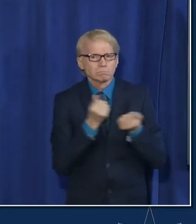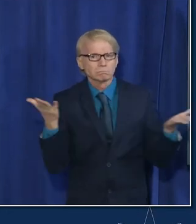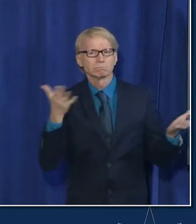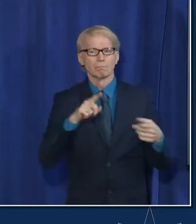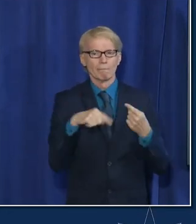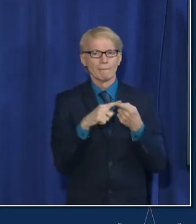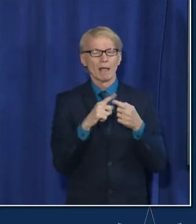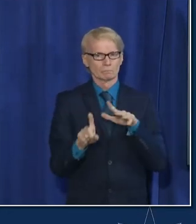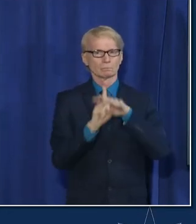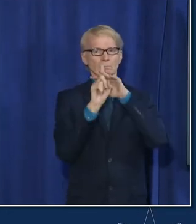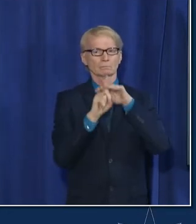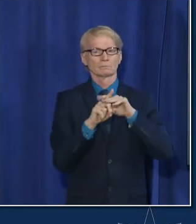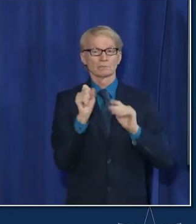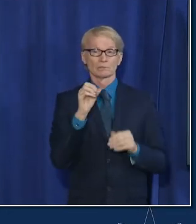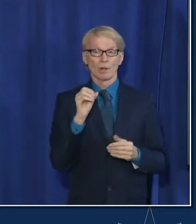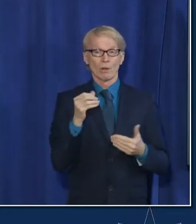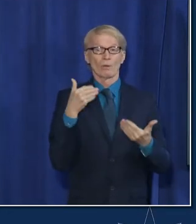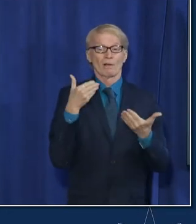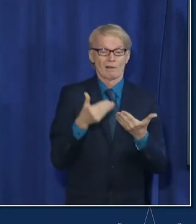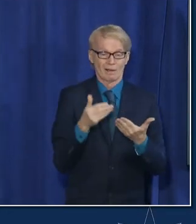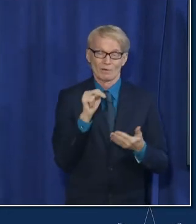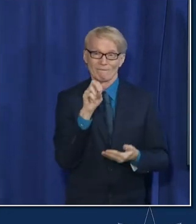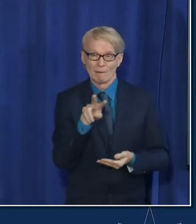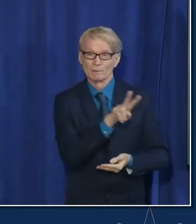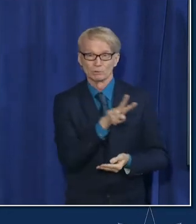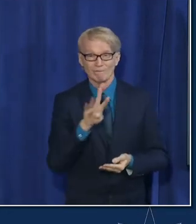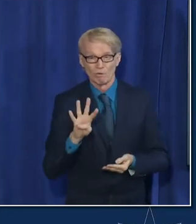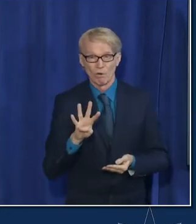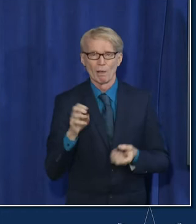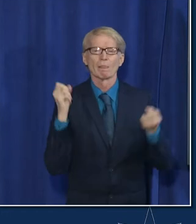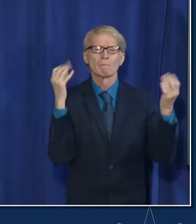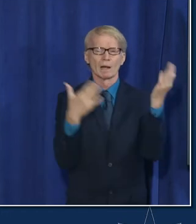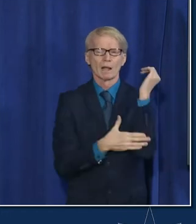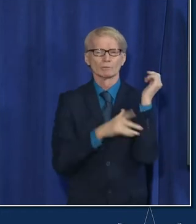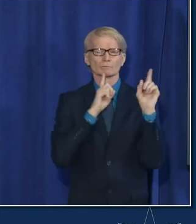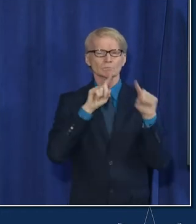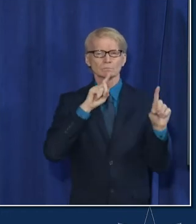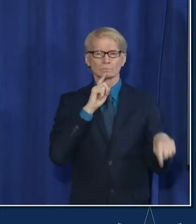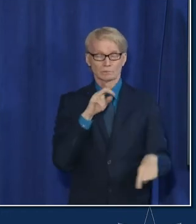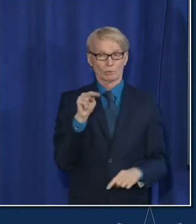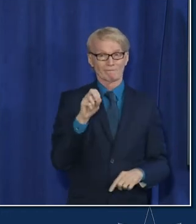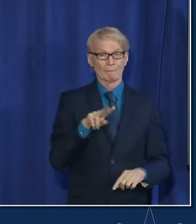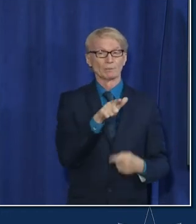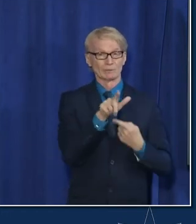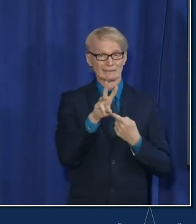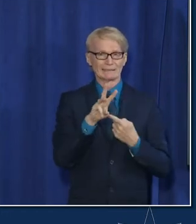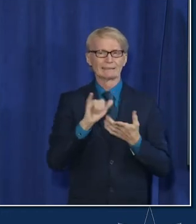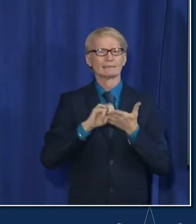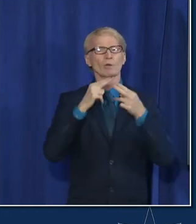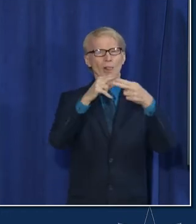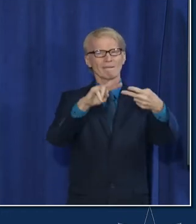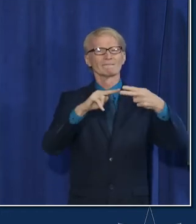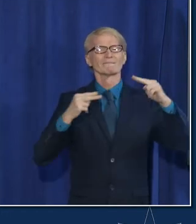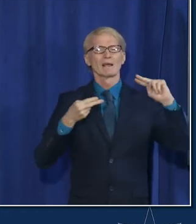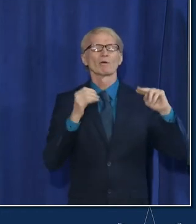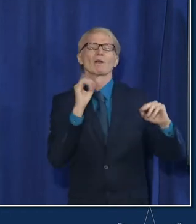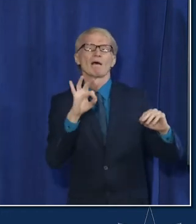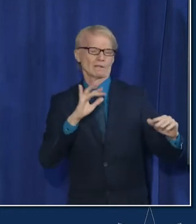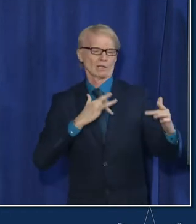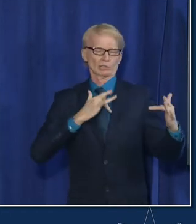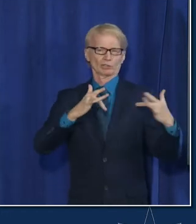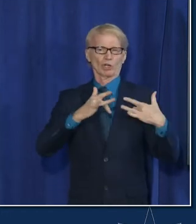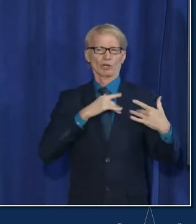so uh by november 24th we were seeing reports in the number of countries november 26th this was designated a variant of concern